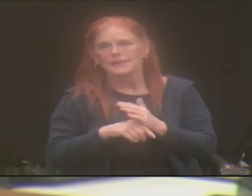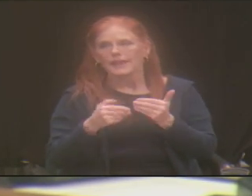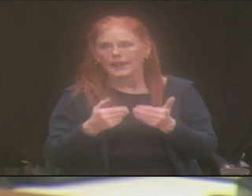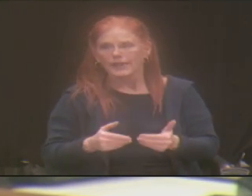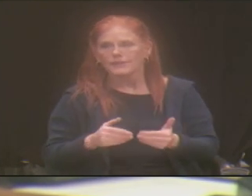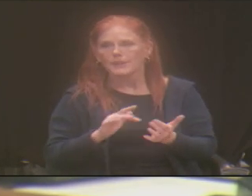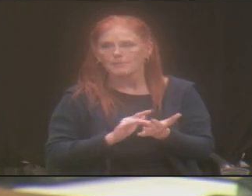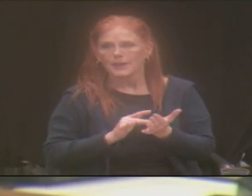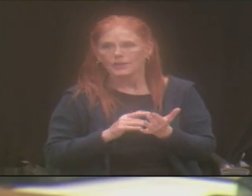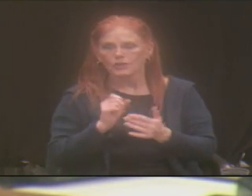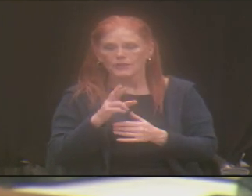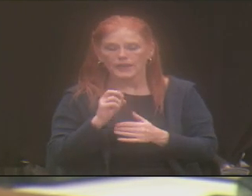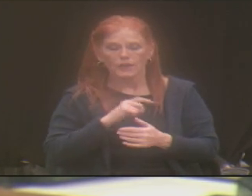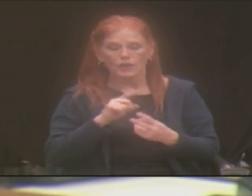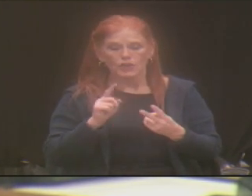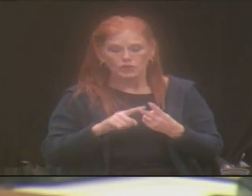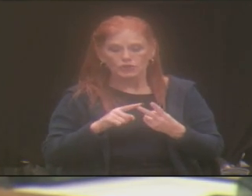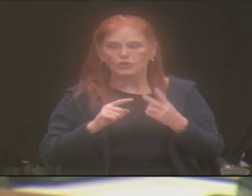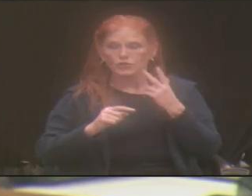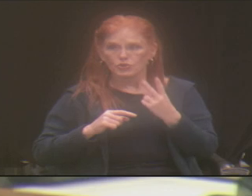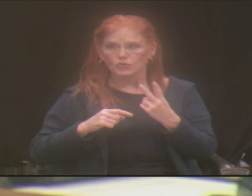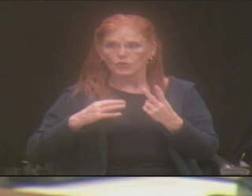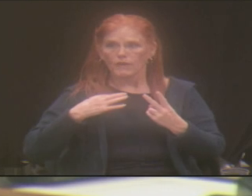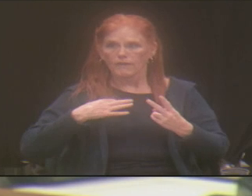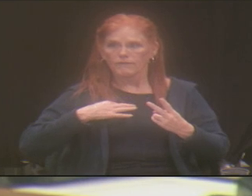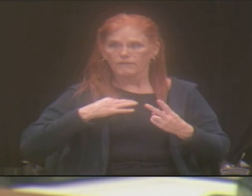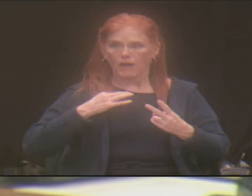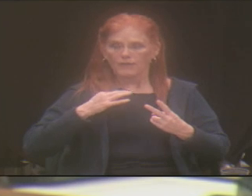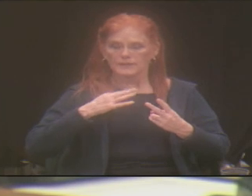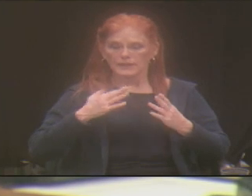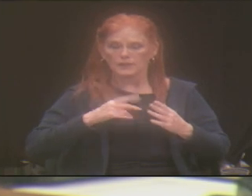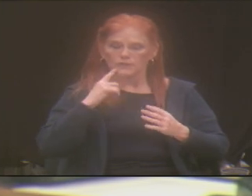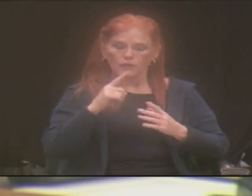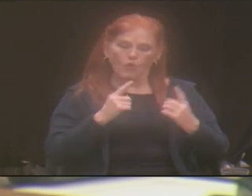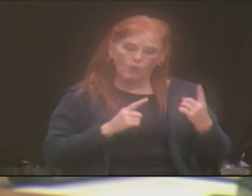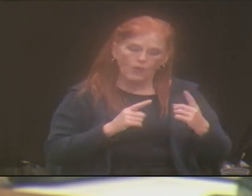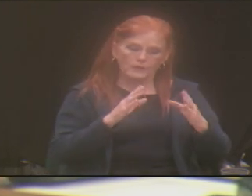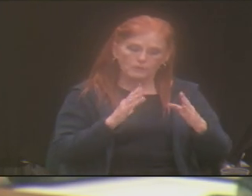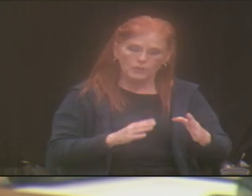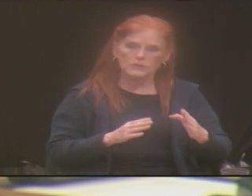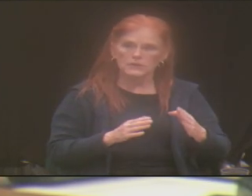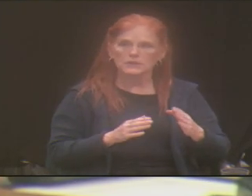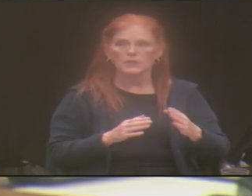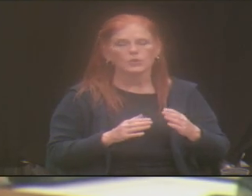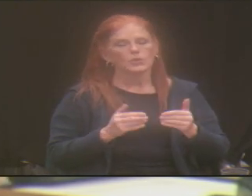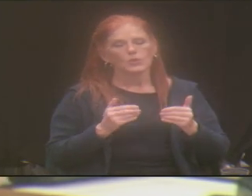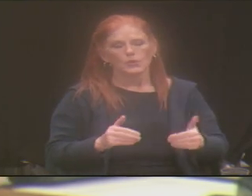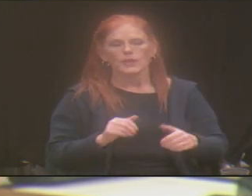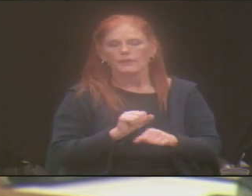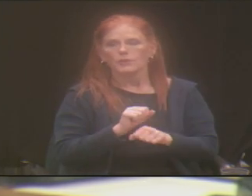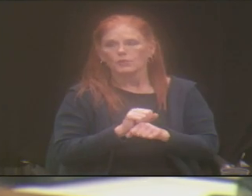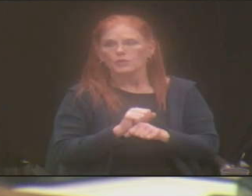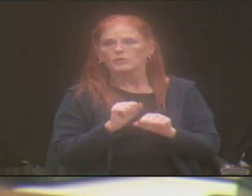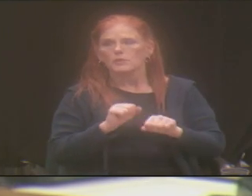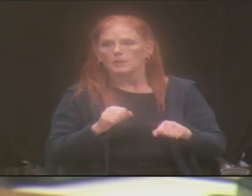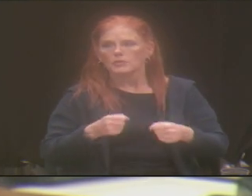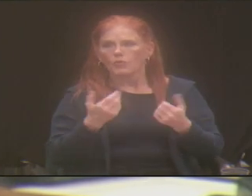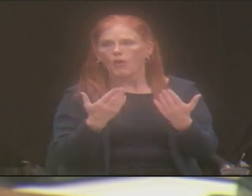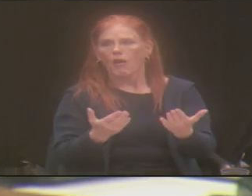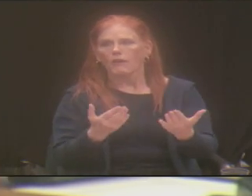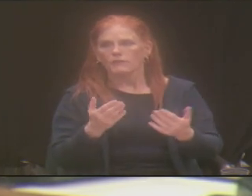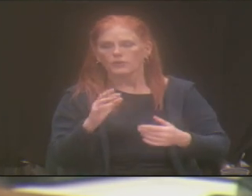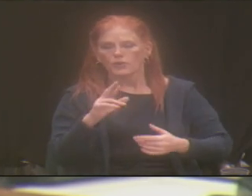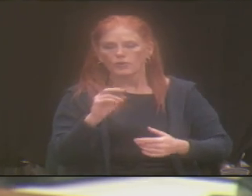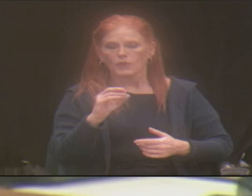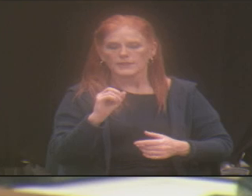two volunteers per individual. There is a lot of work that goes into that. So right